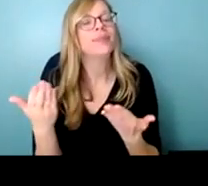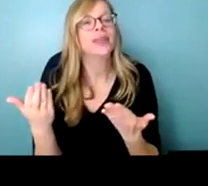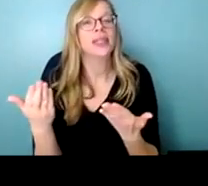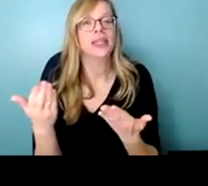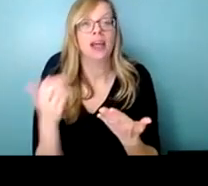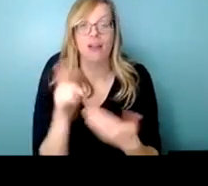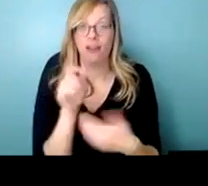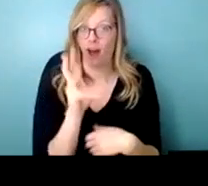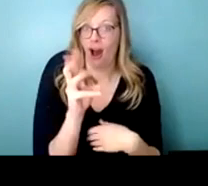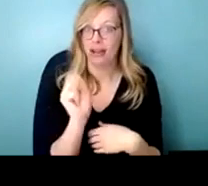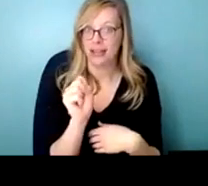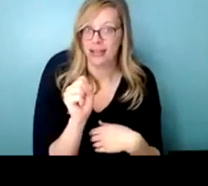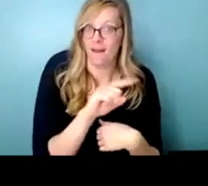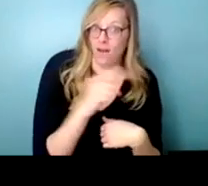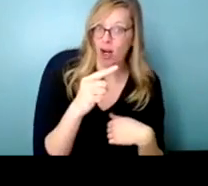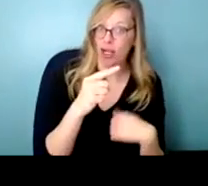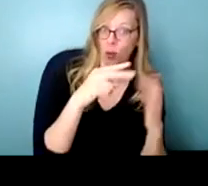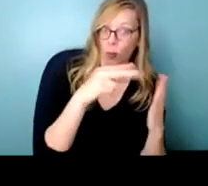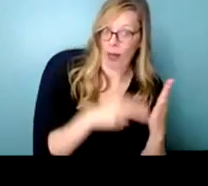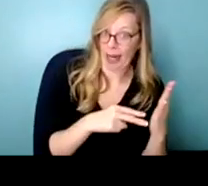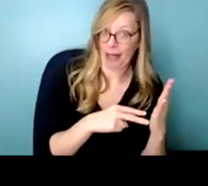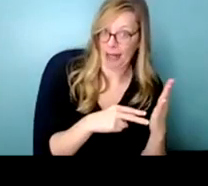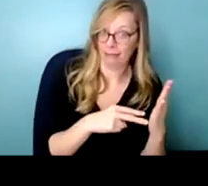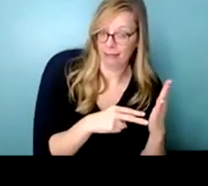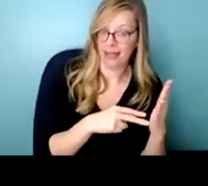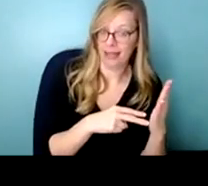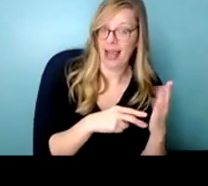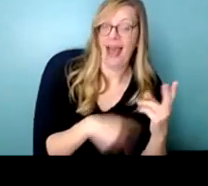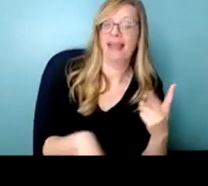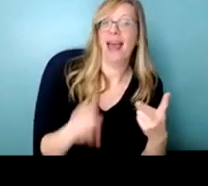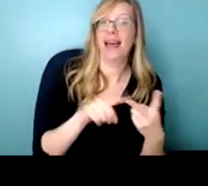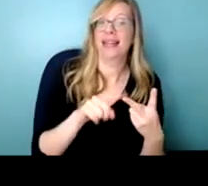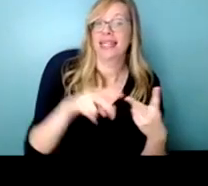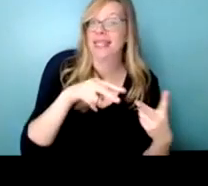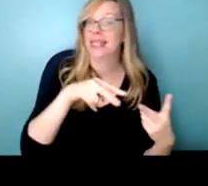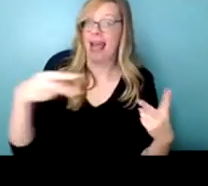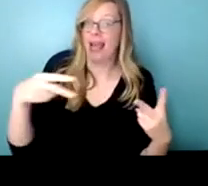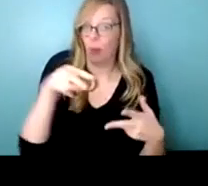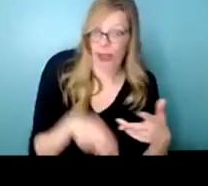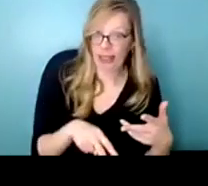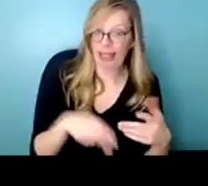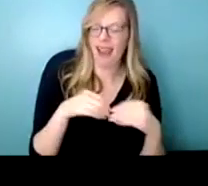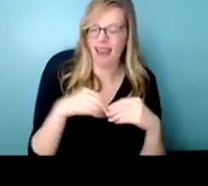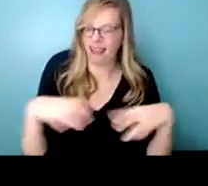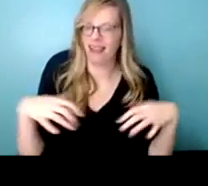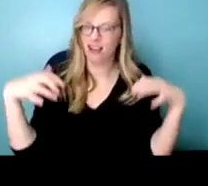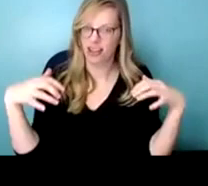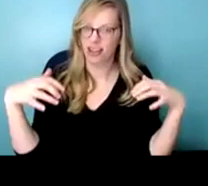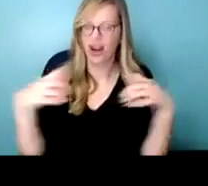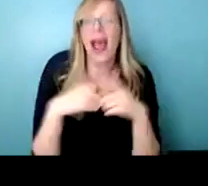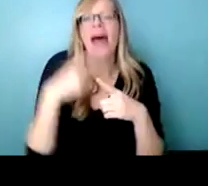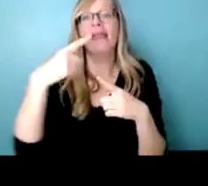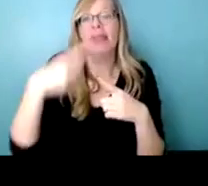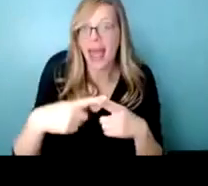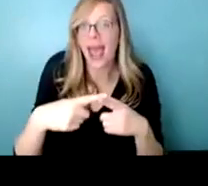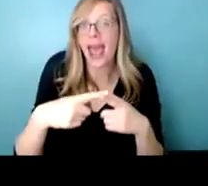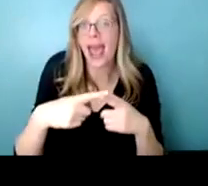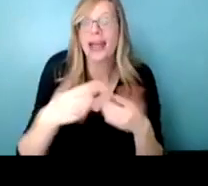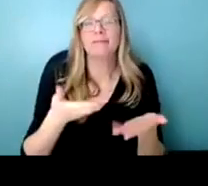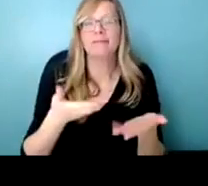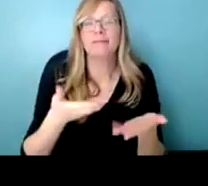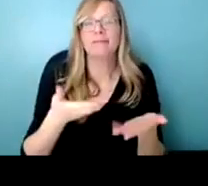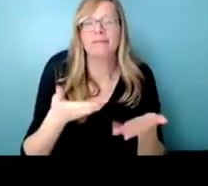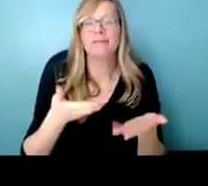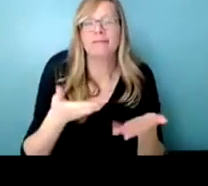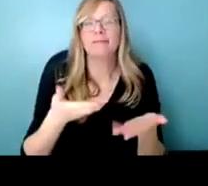laws go through a first reading and then there's then it goes to a second reading in the legislature and then after that it goes to a committee so committees